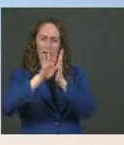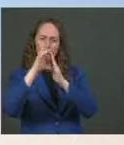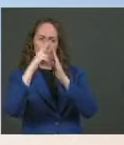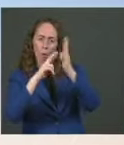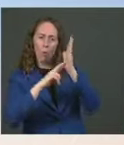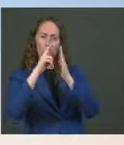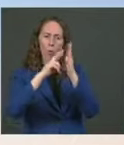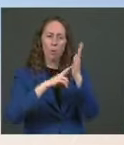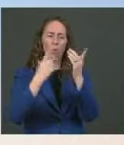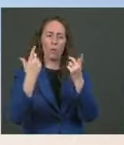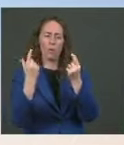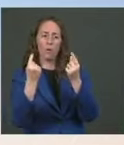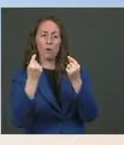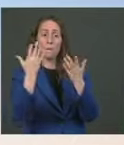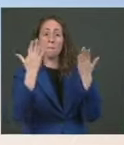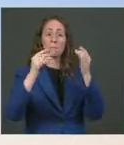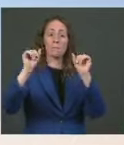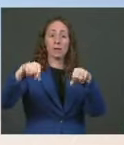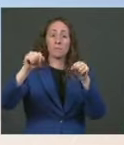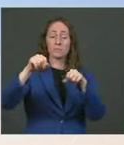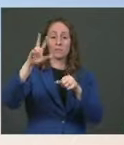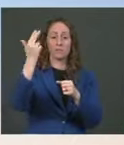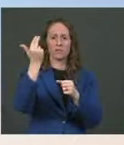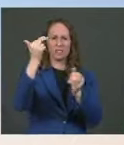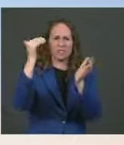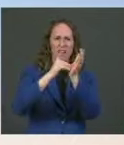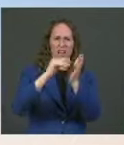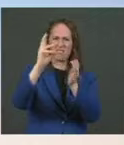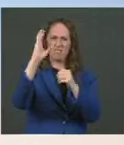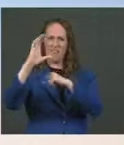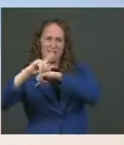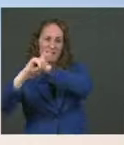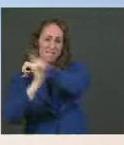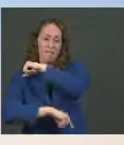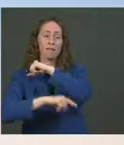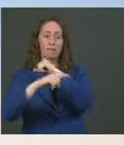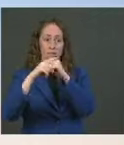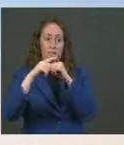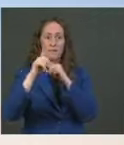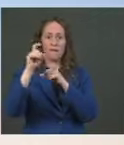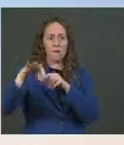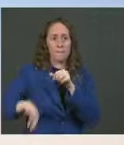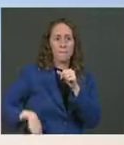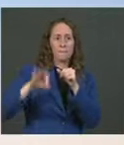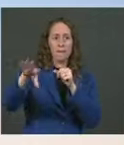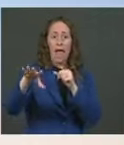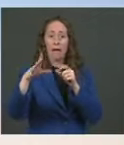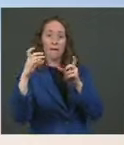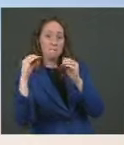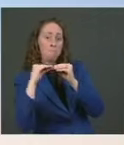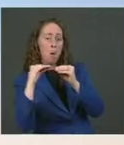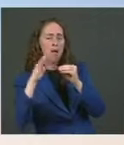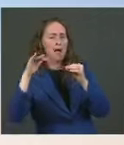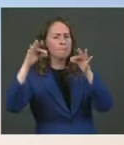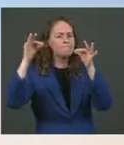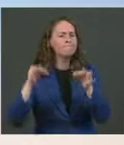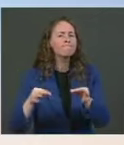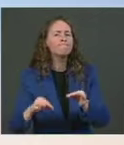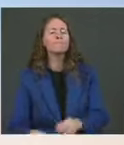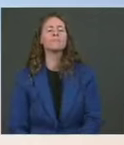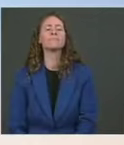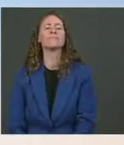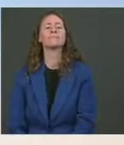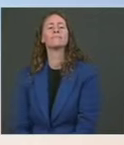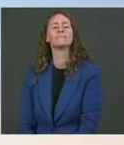per violation. But this is all a part of what would be determined in the coming weeks. The one more on masks. Public health experts,